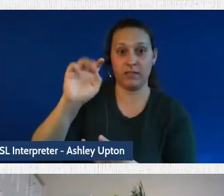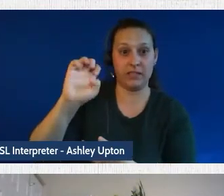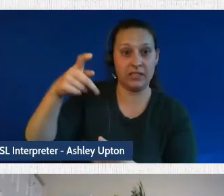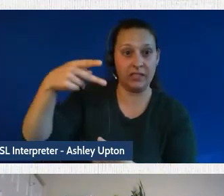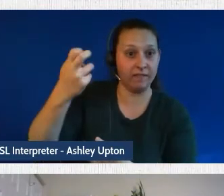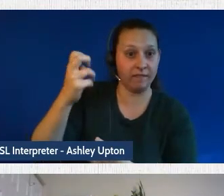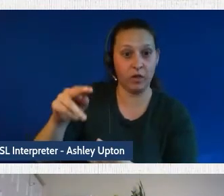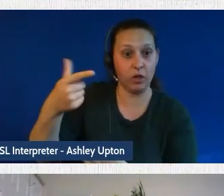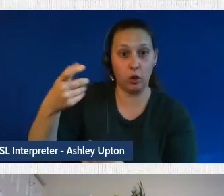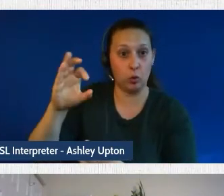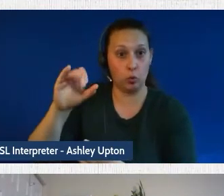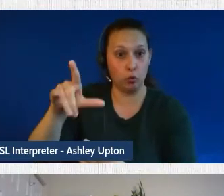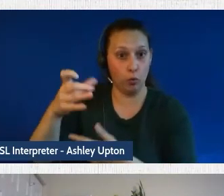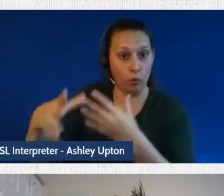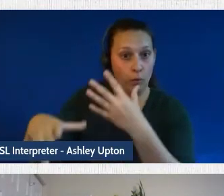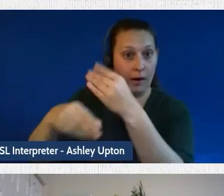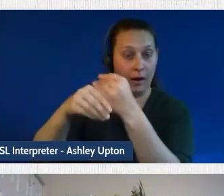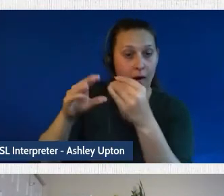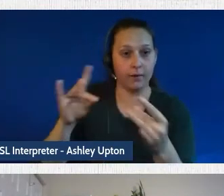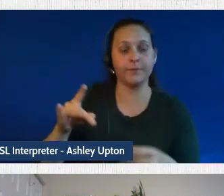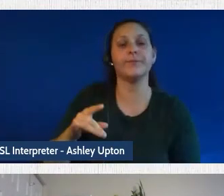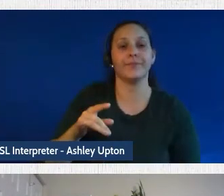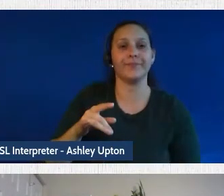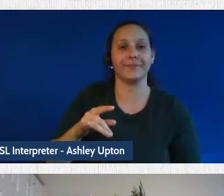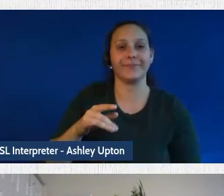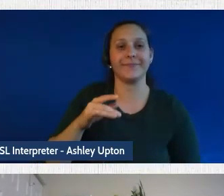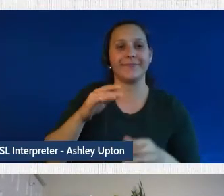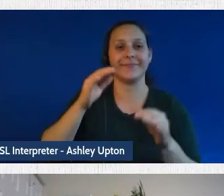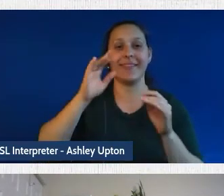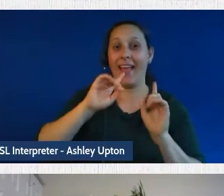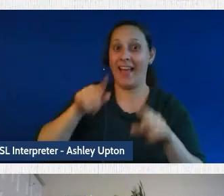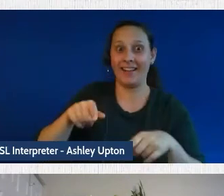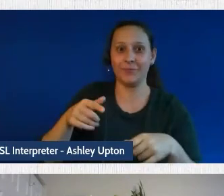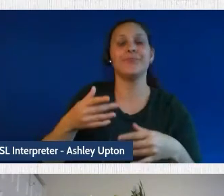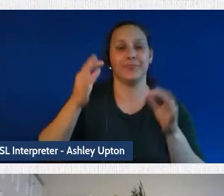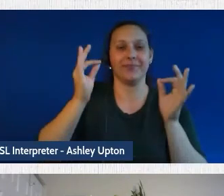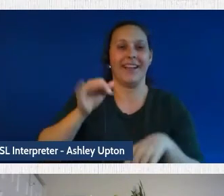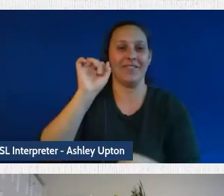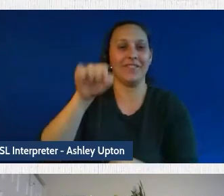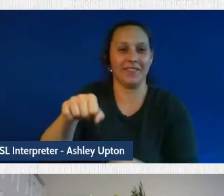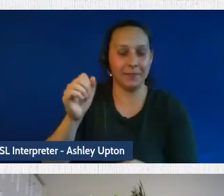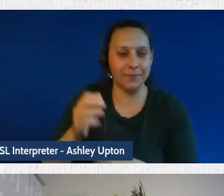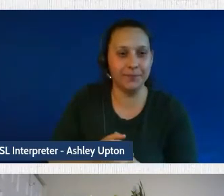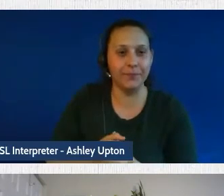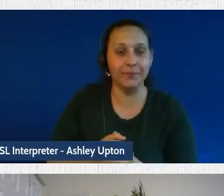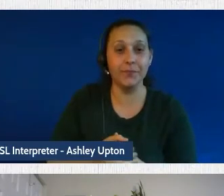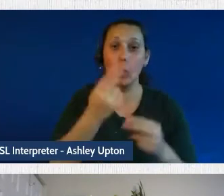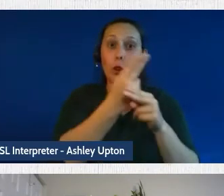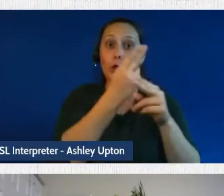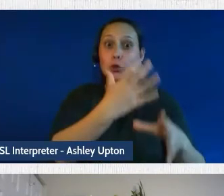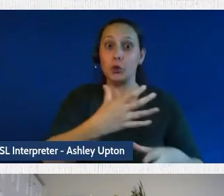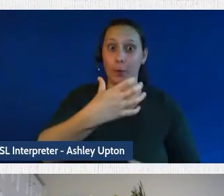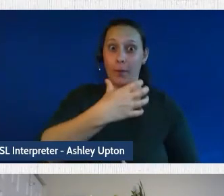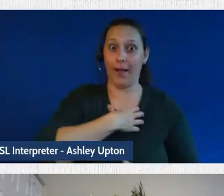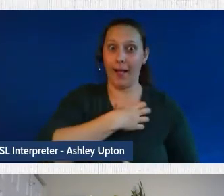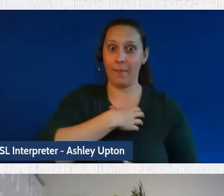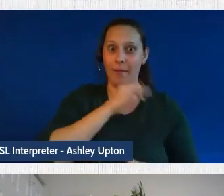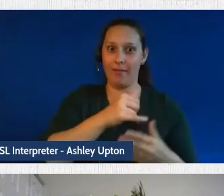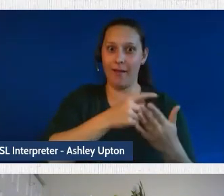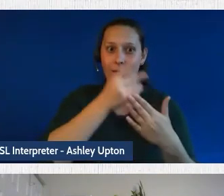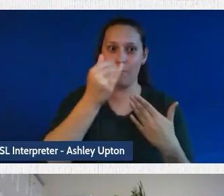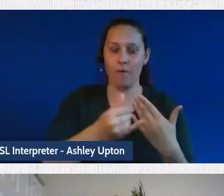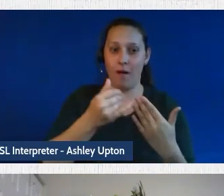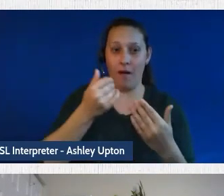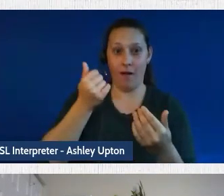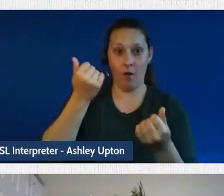The answer to the question is most definitely a yes. I think, you know, the consumer complaints project goes to show that there isn't any area of the law that